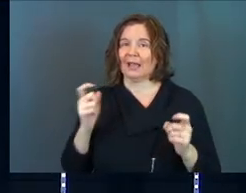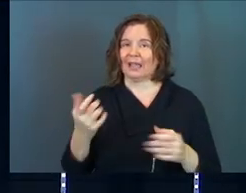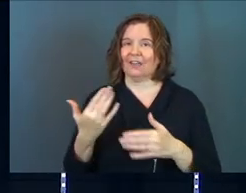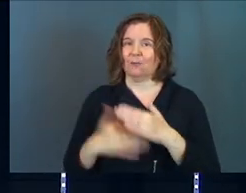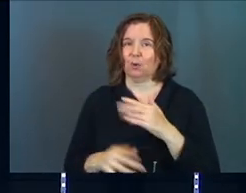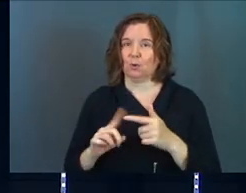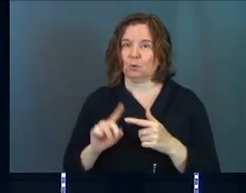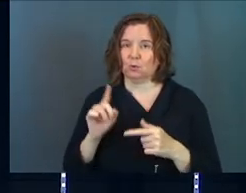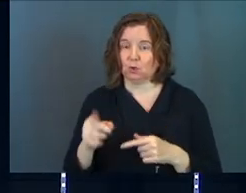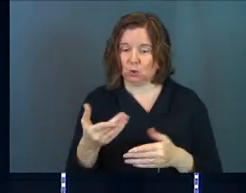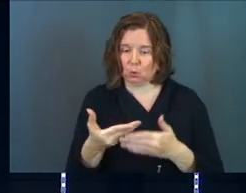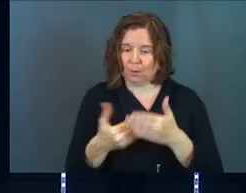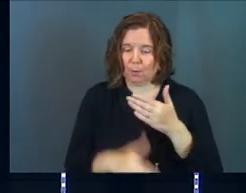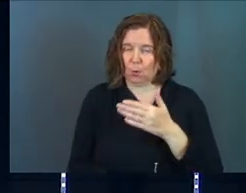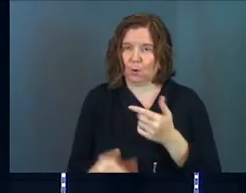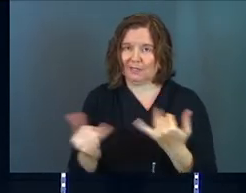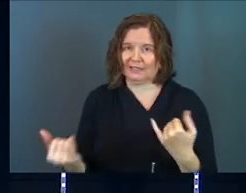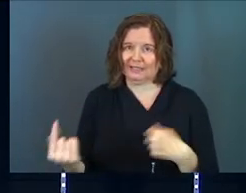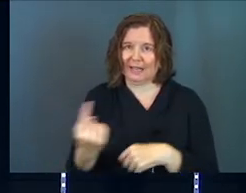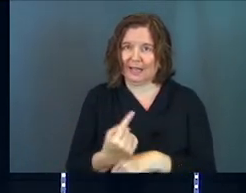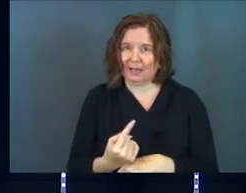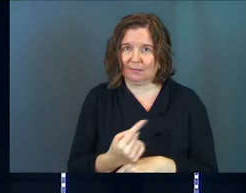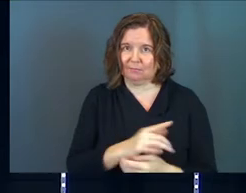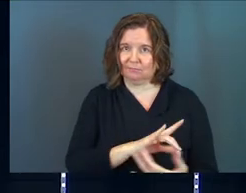birth to you. You were born today.